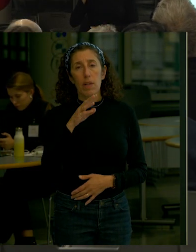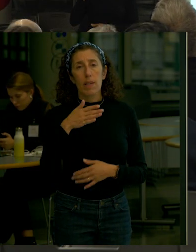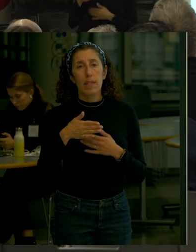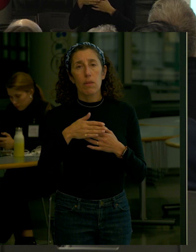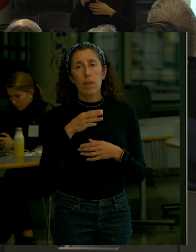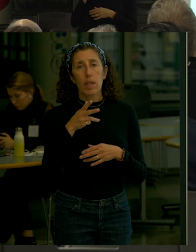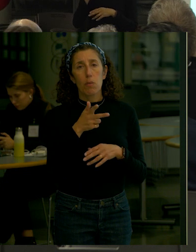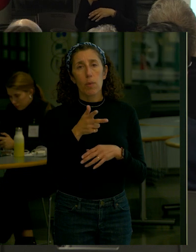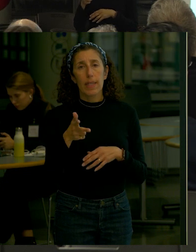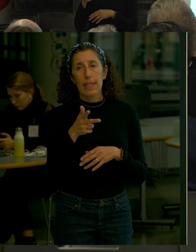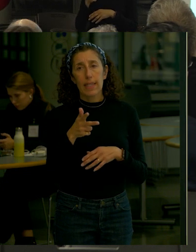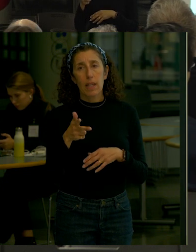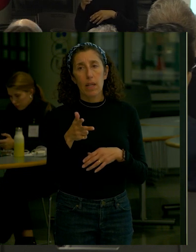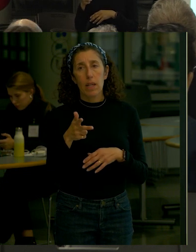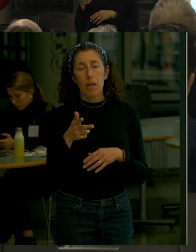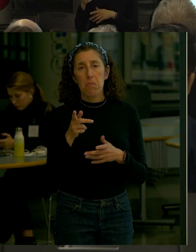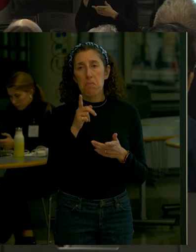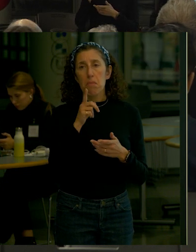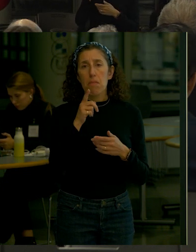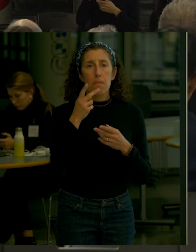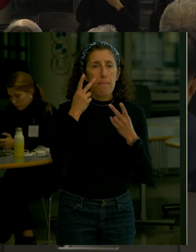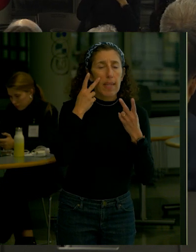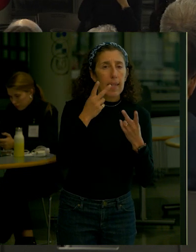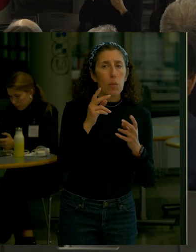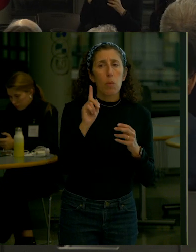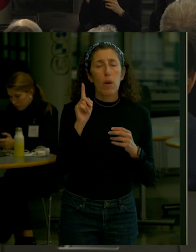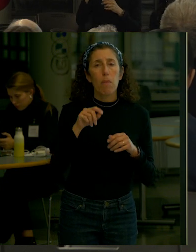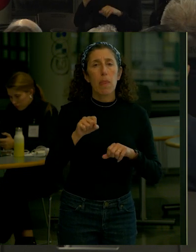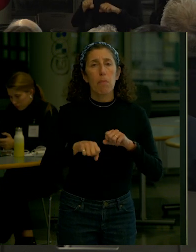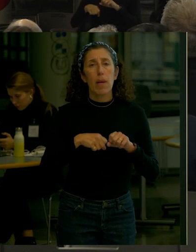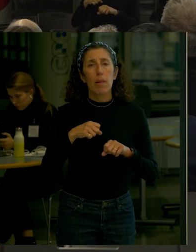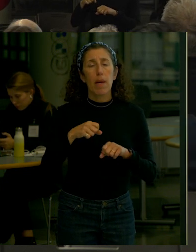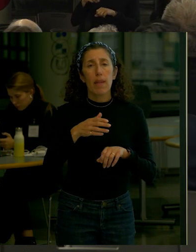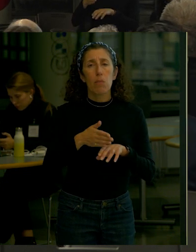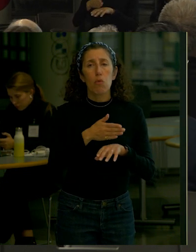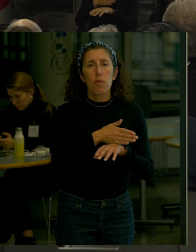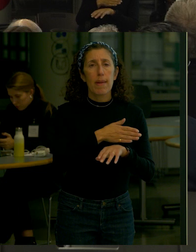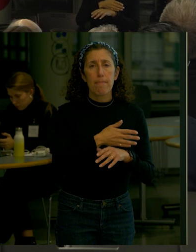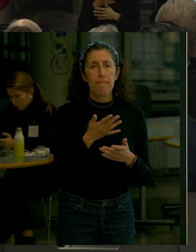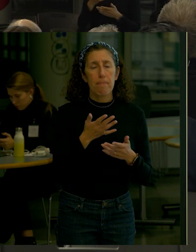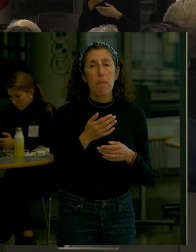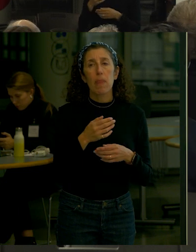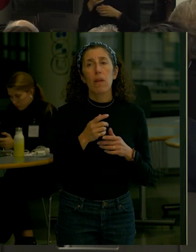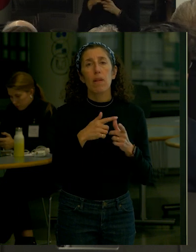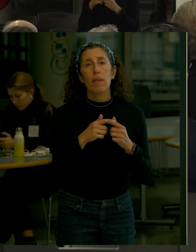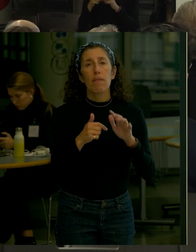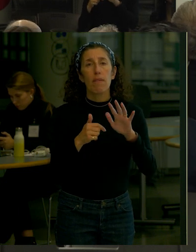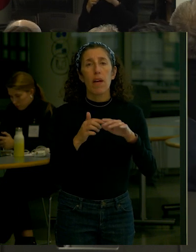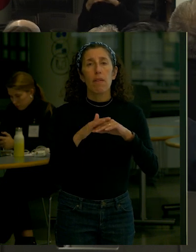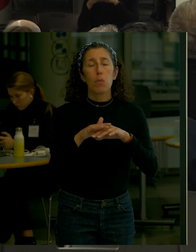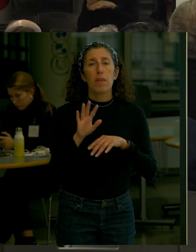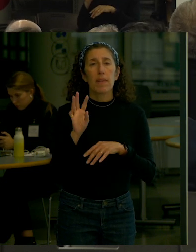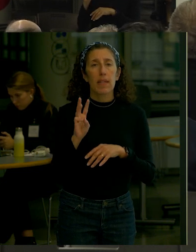or by Kowski I didn't see anything that would show bike path improvements And then how it merges in from 5 to 6